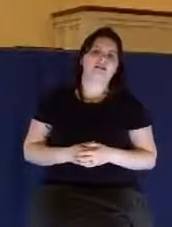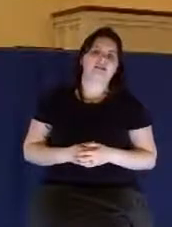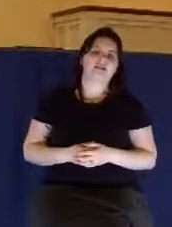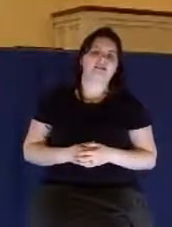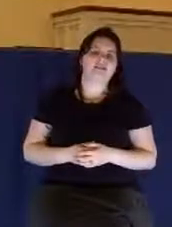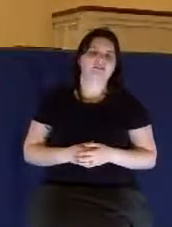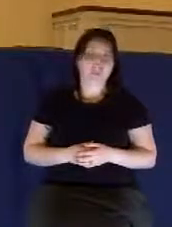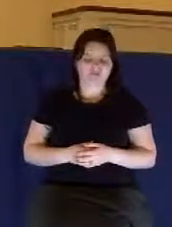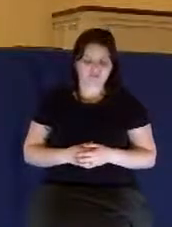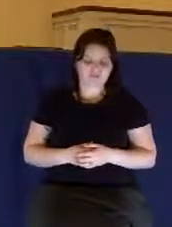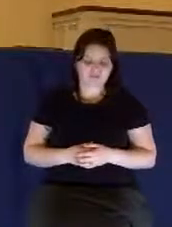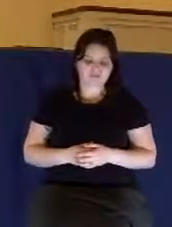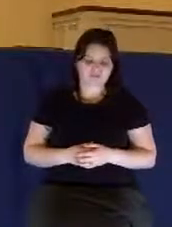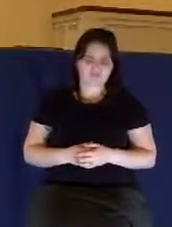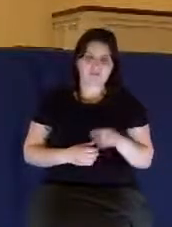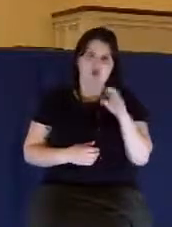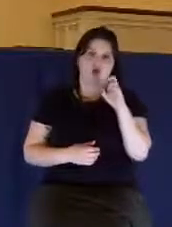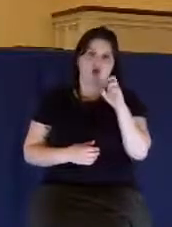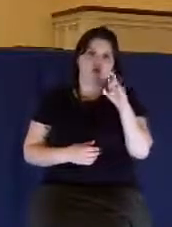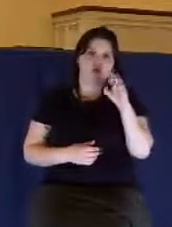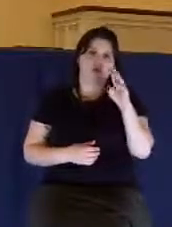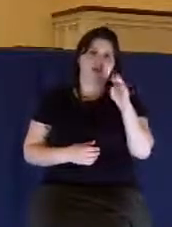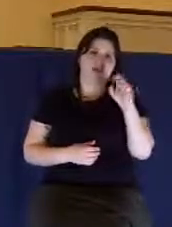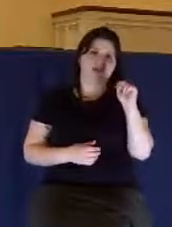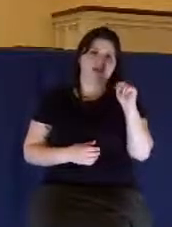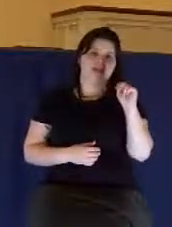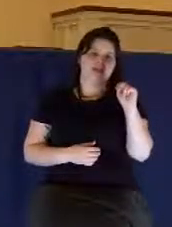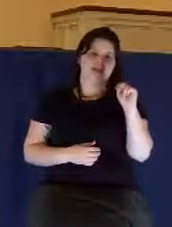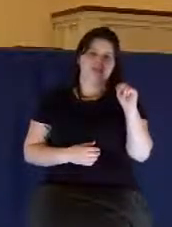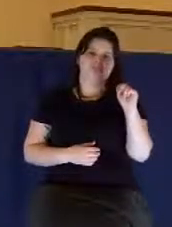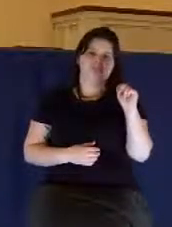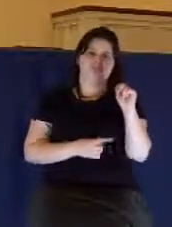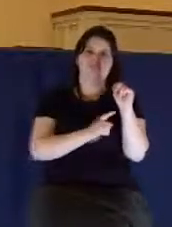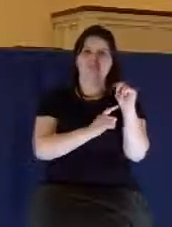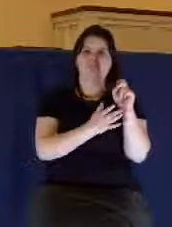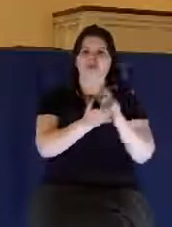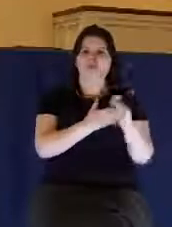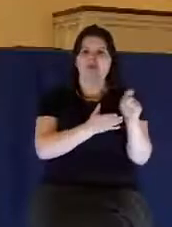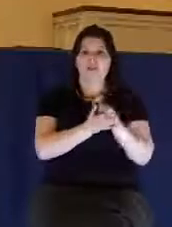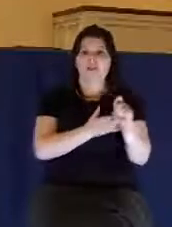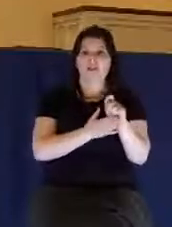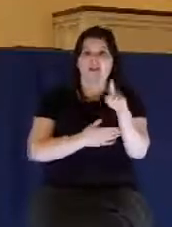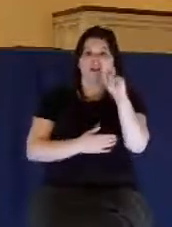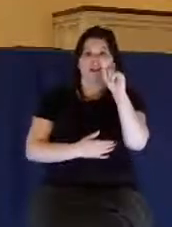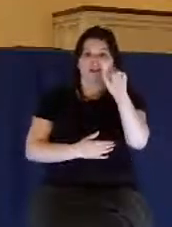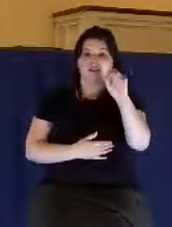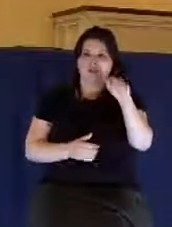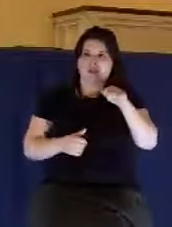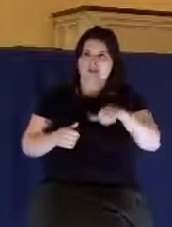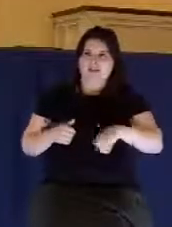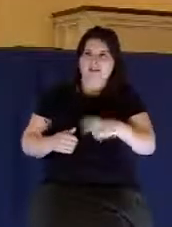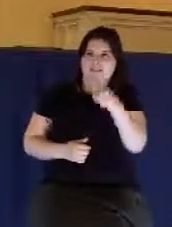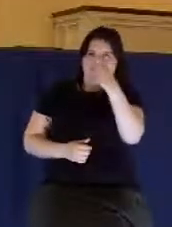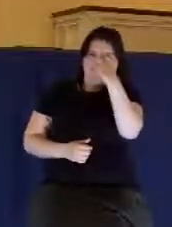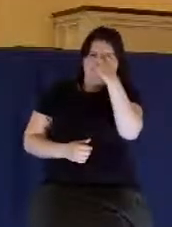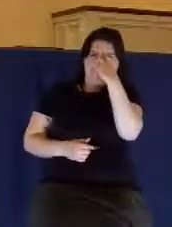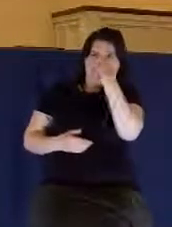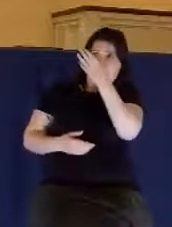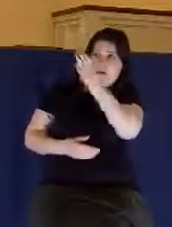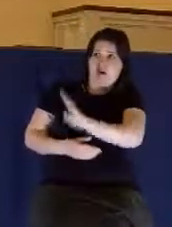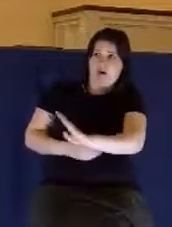off. Erwin Lutzer wrote this, when you doubt God's goodness, you hug sin tightly to your bosom,